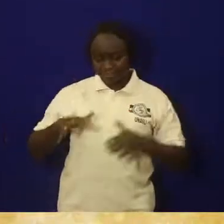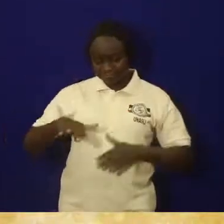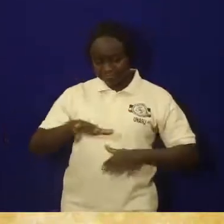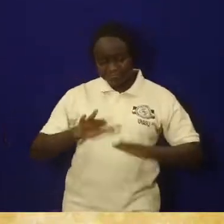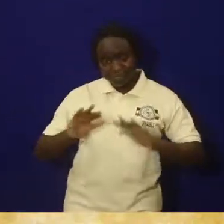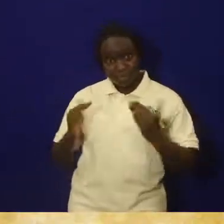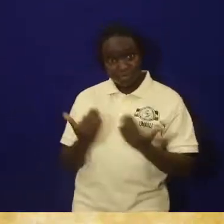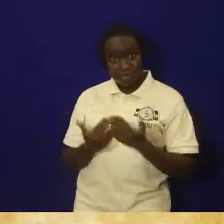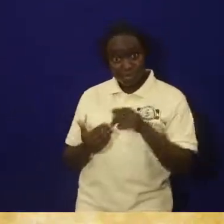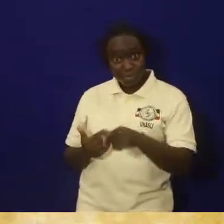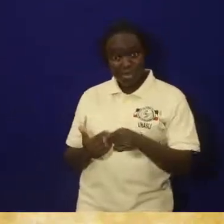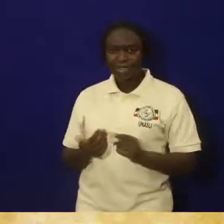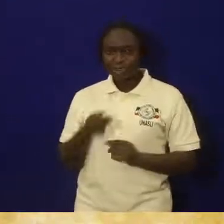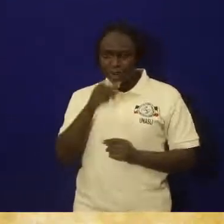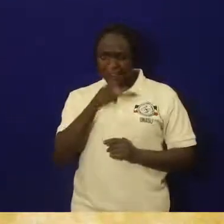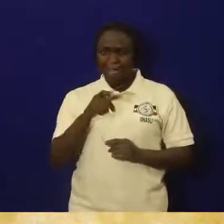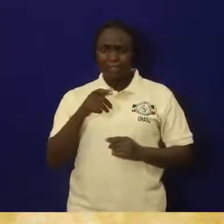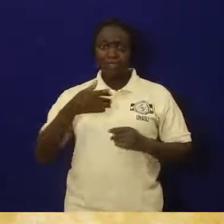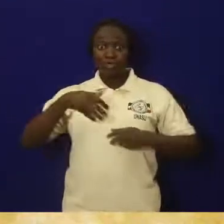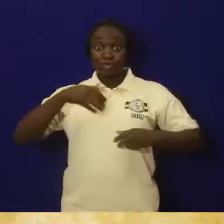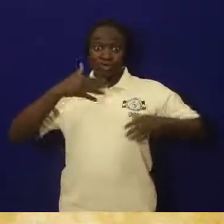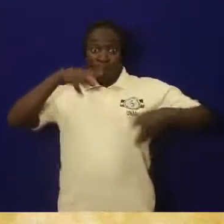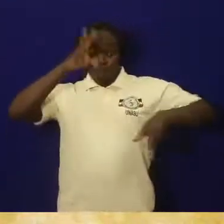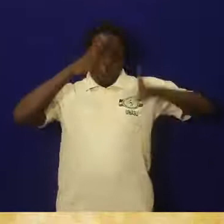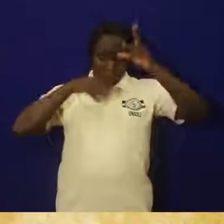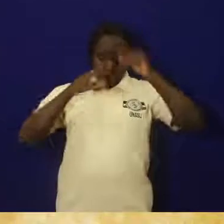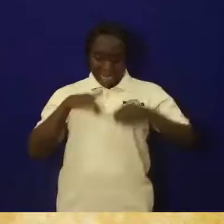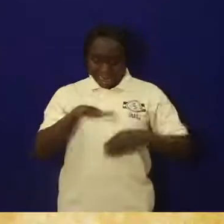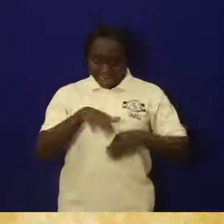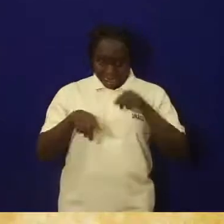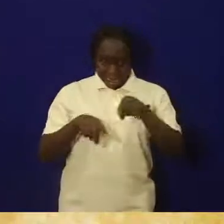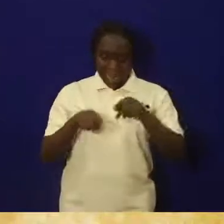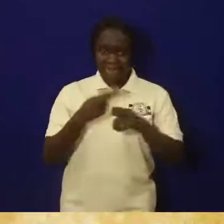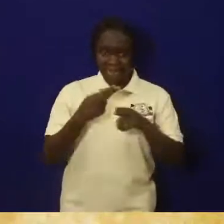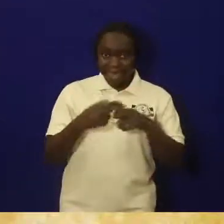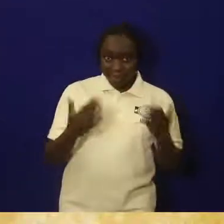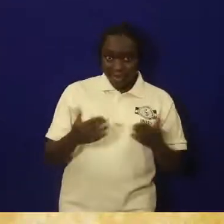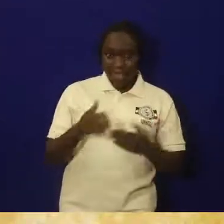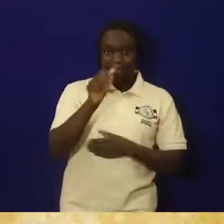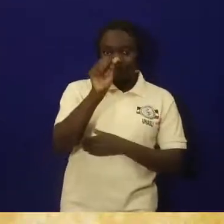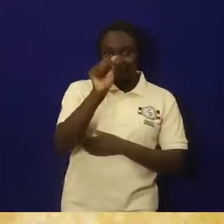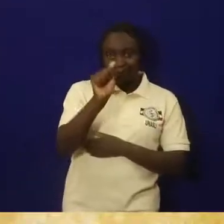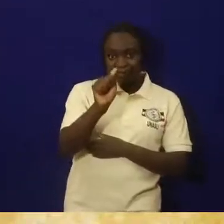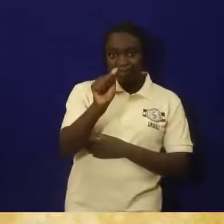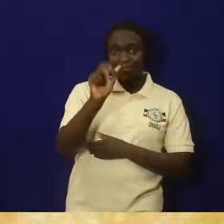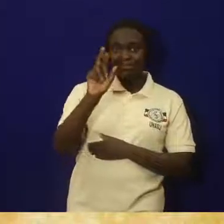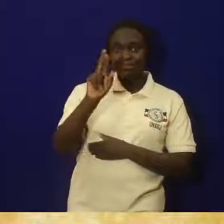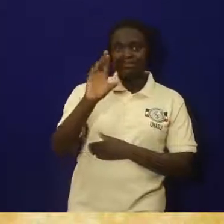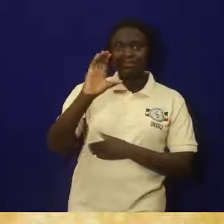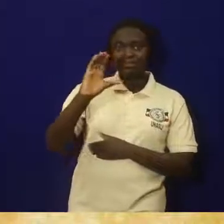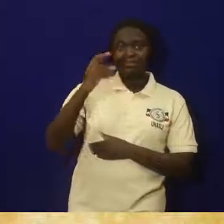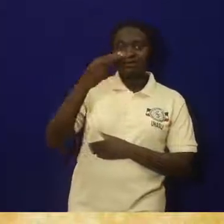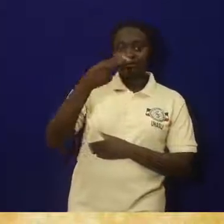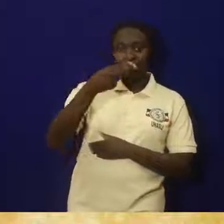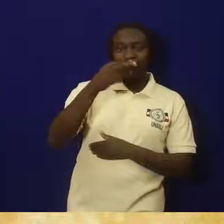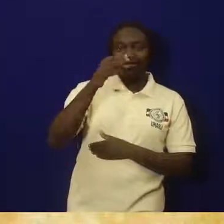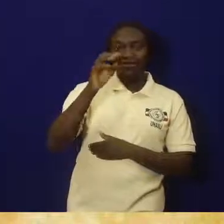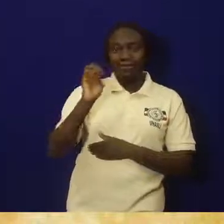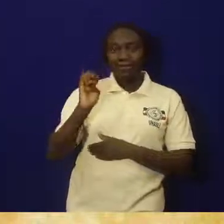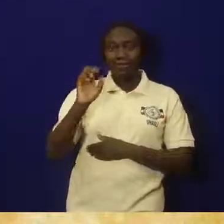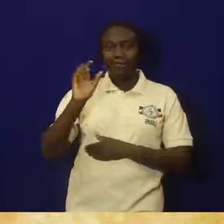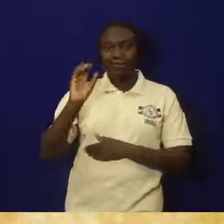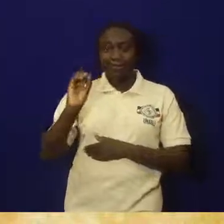A person who studies akioroje is called an akiorojeist. There are many